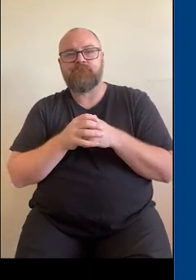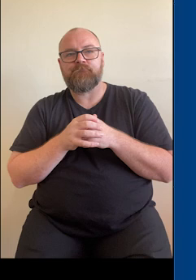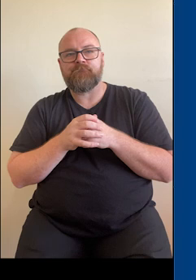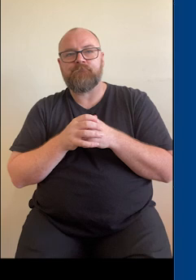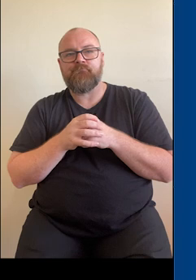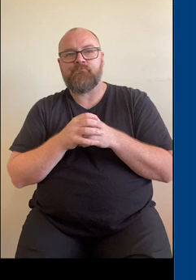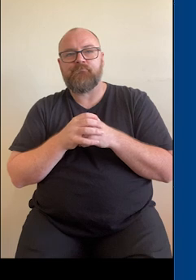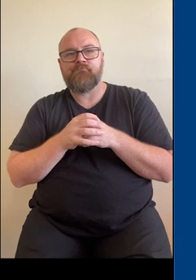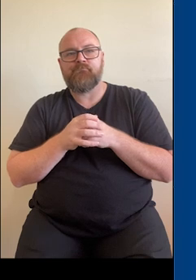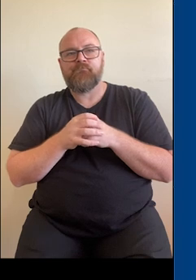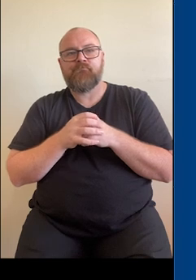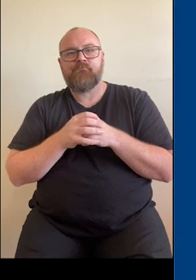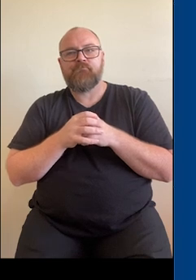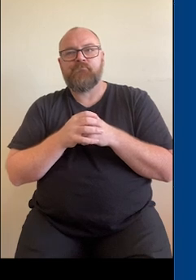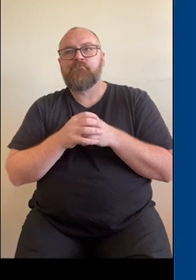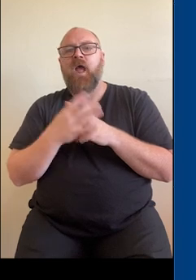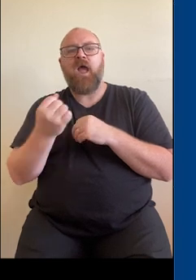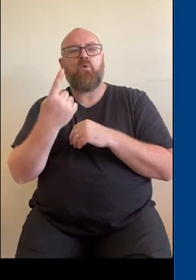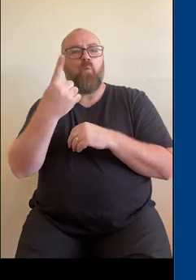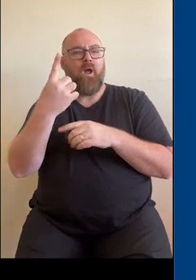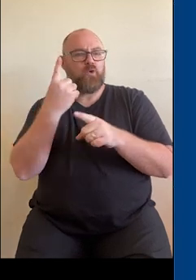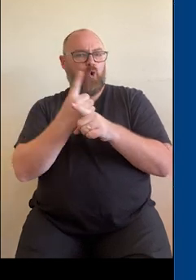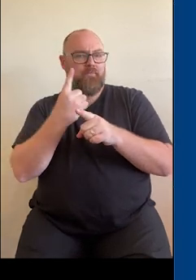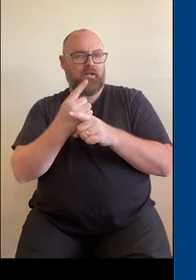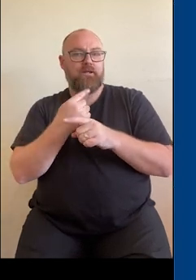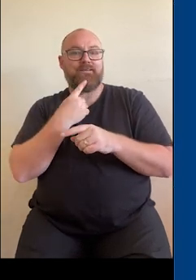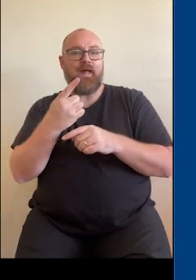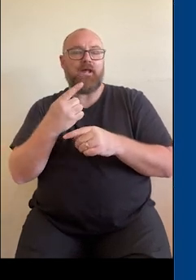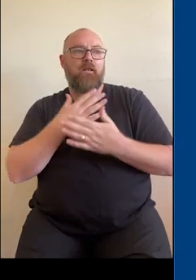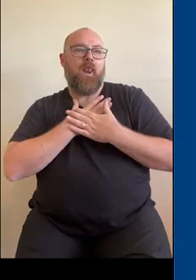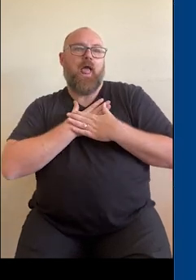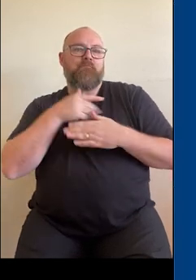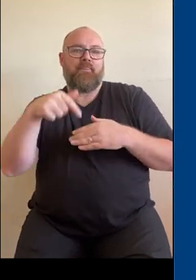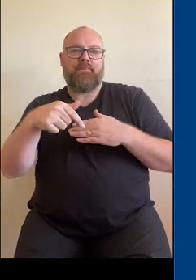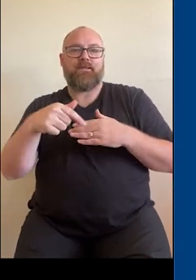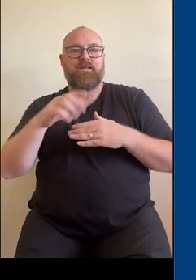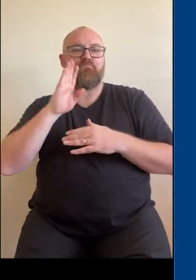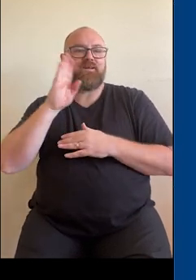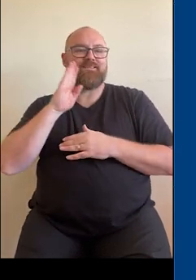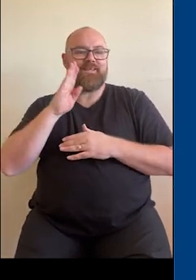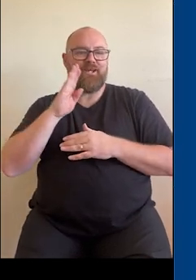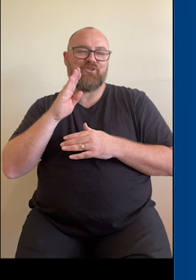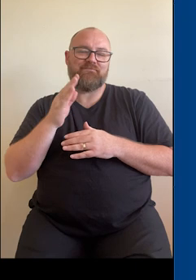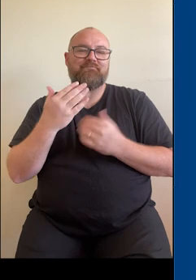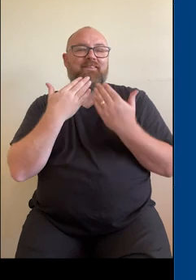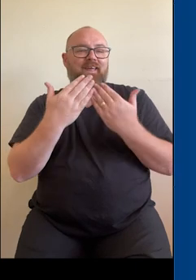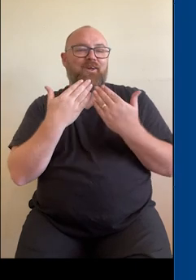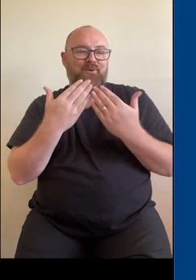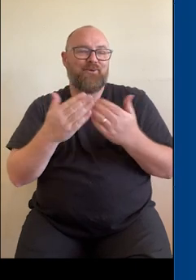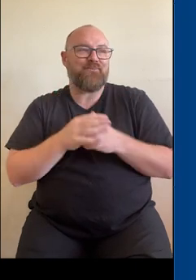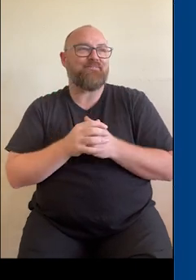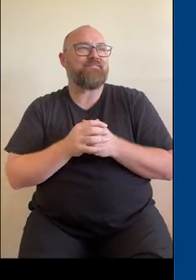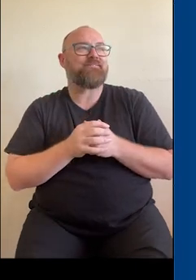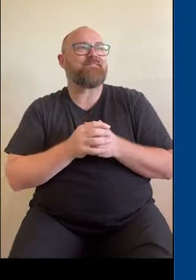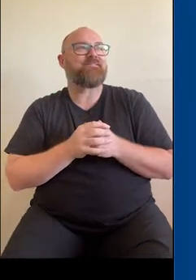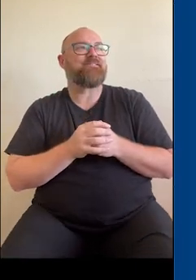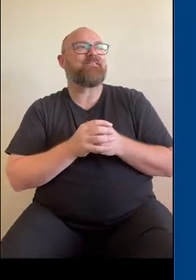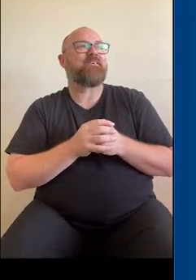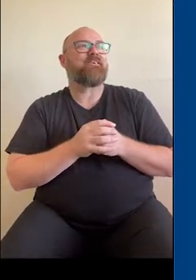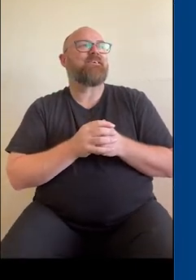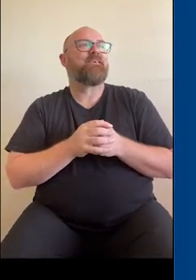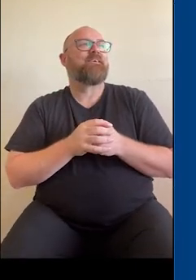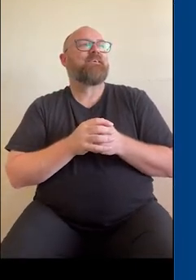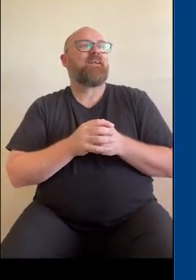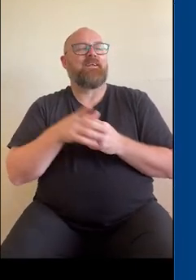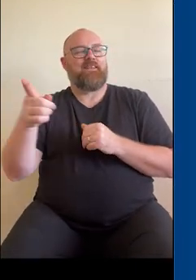coming in apart from a comment from someone saying, loving the presentation so far. Thank you so much. They needed to drop off,